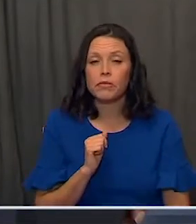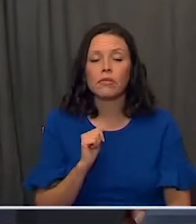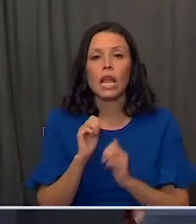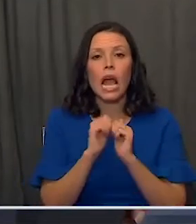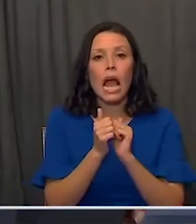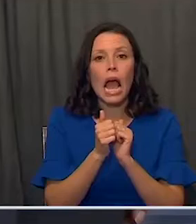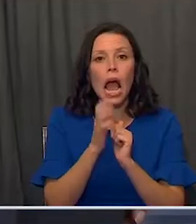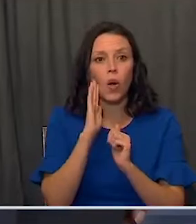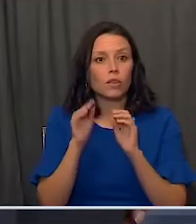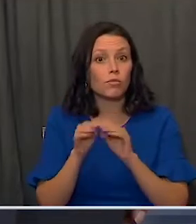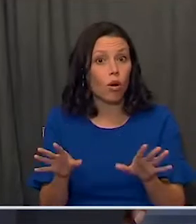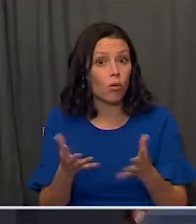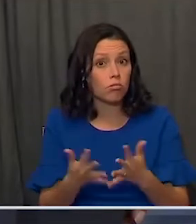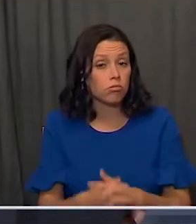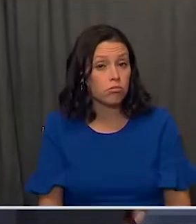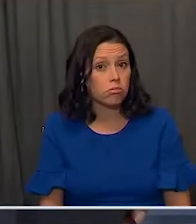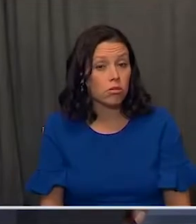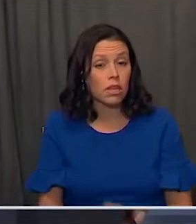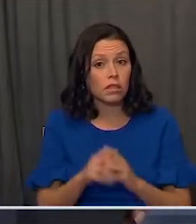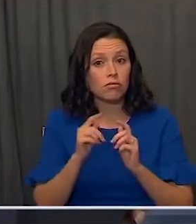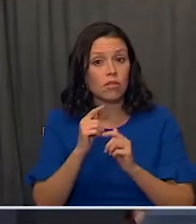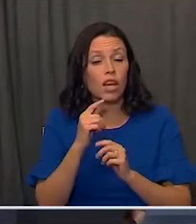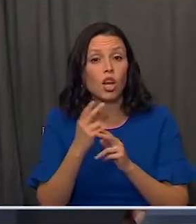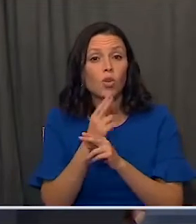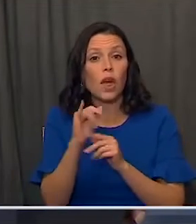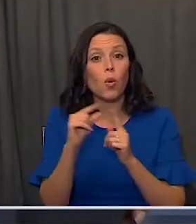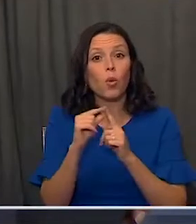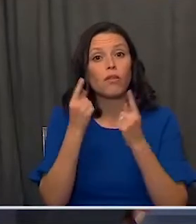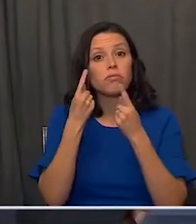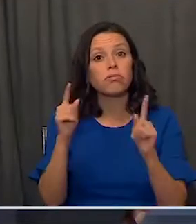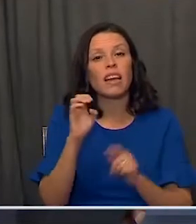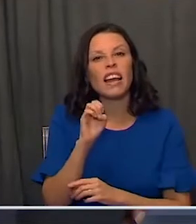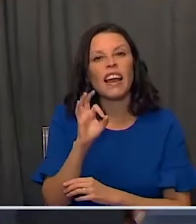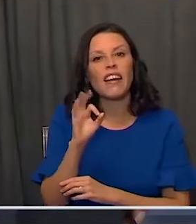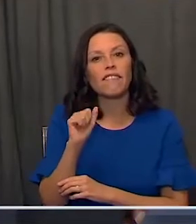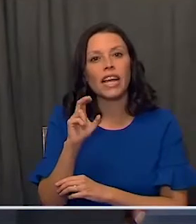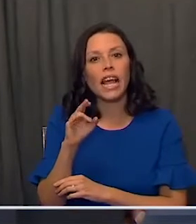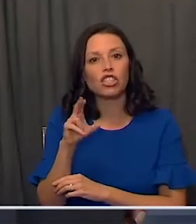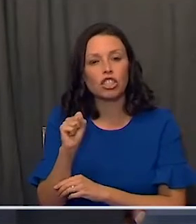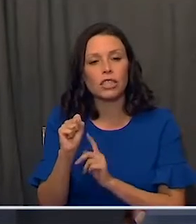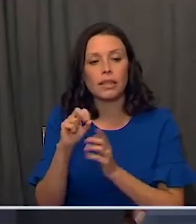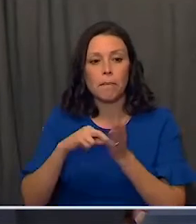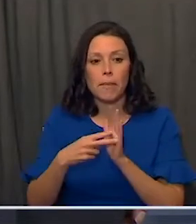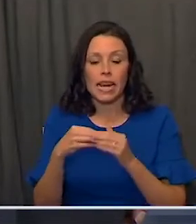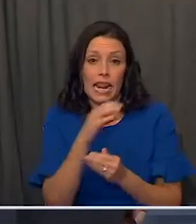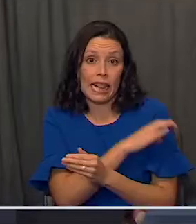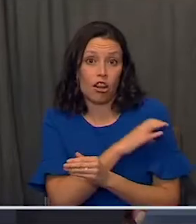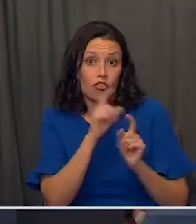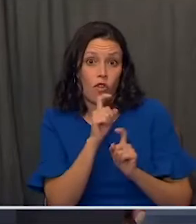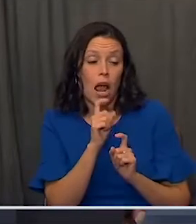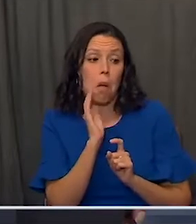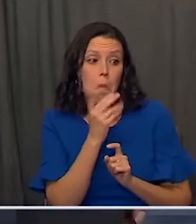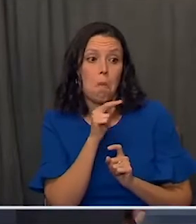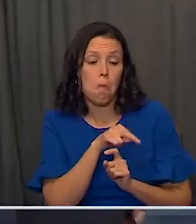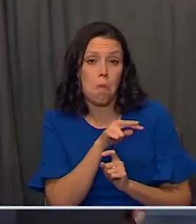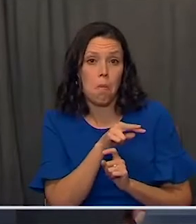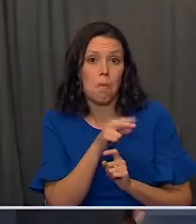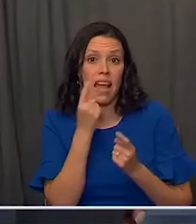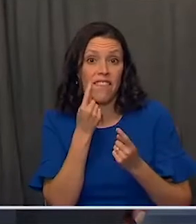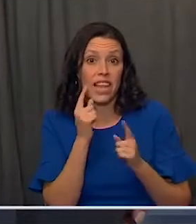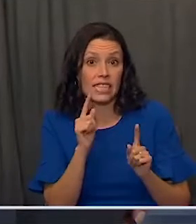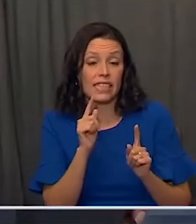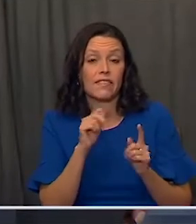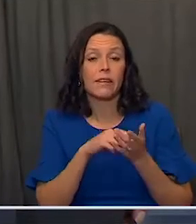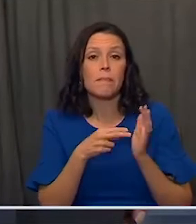that is going to be rolled out? I use the word efficacious. That means what happens in a clinical trial. The word effective